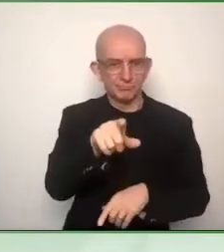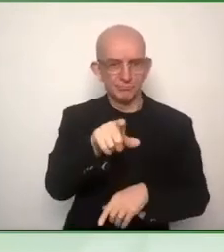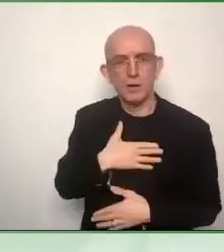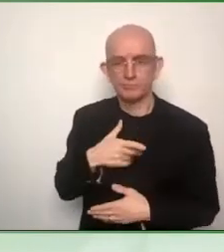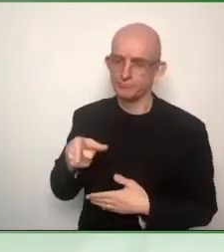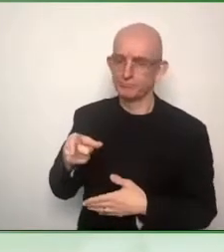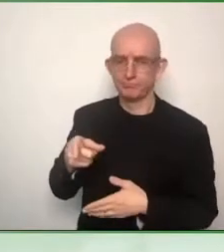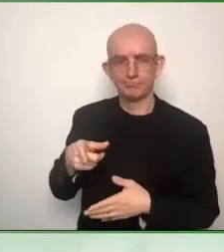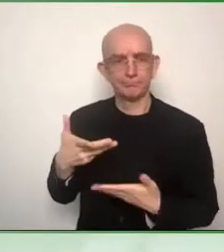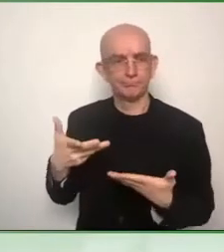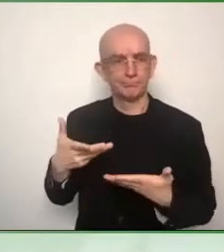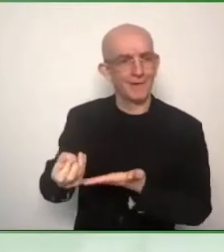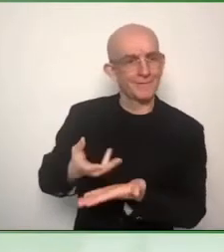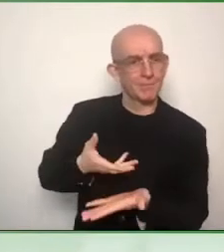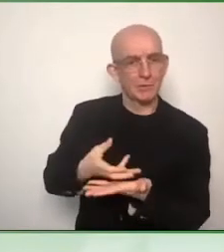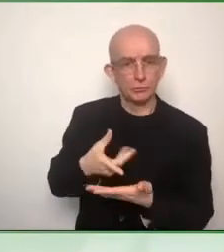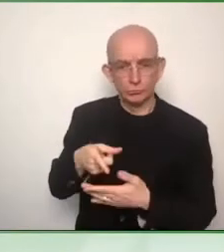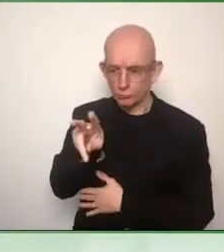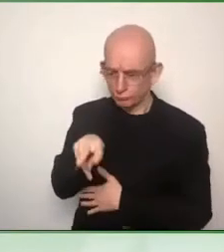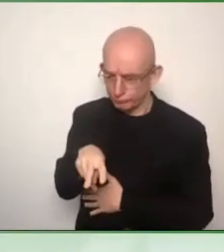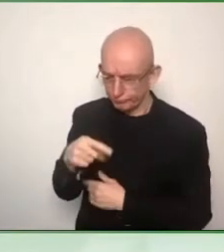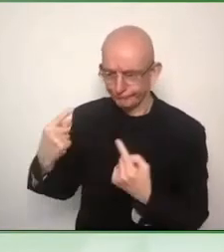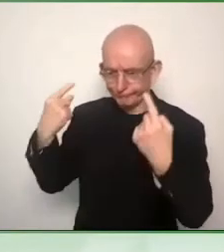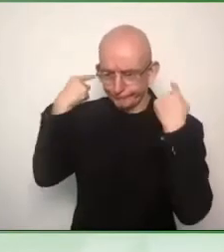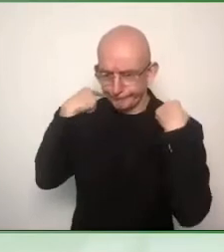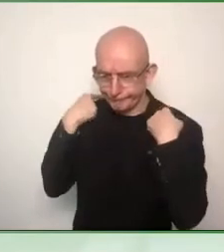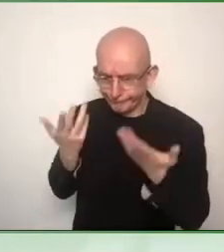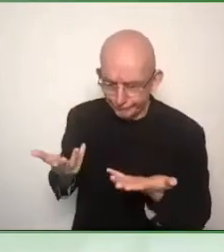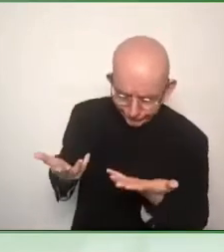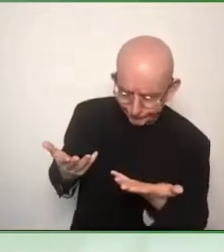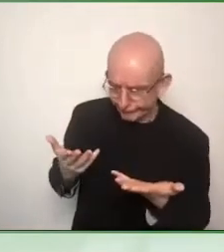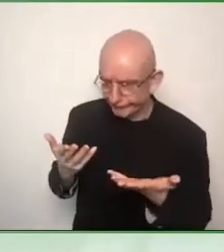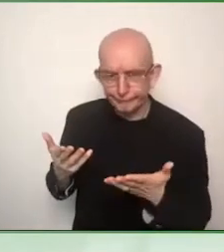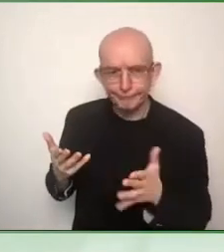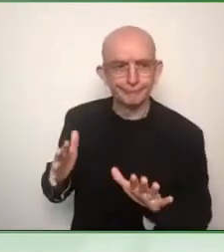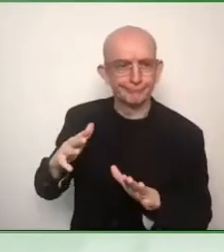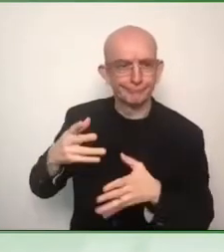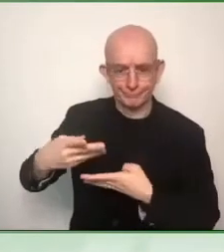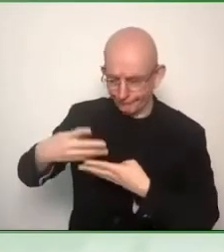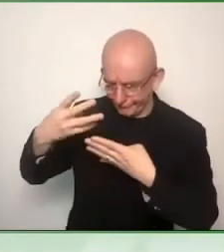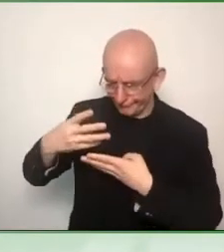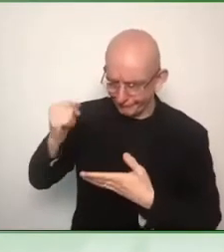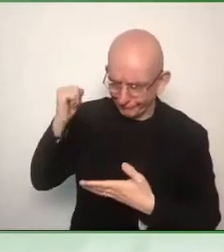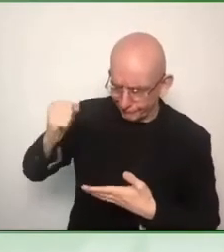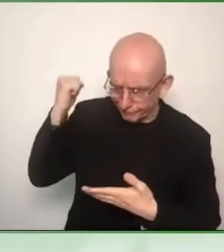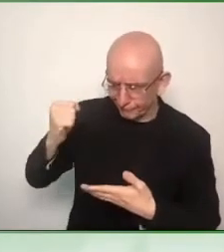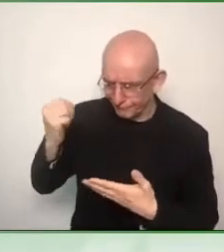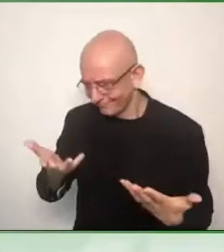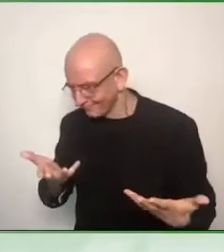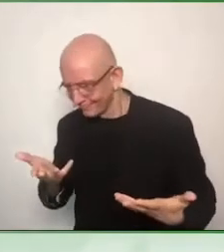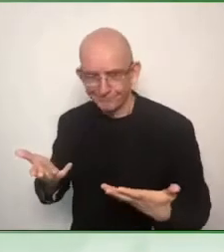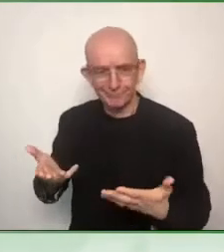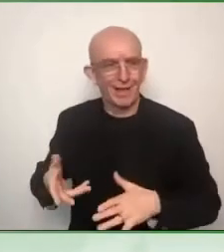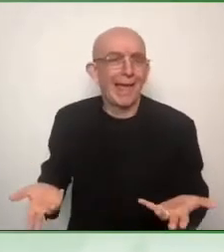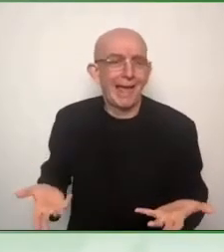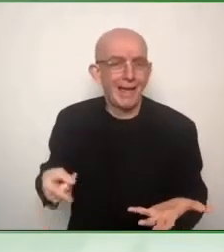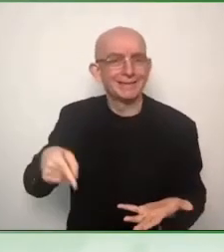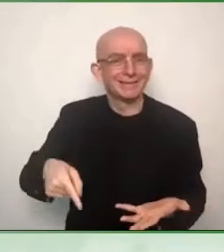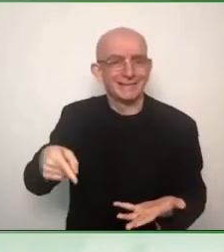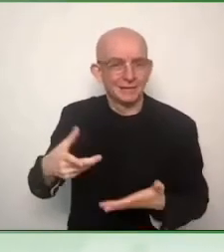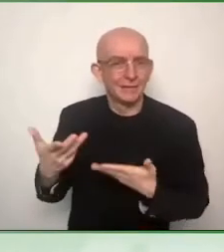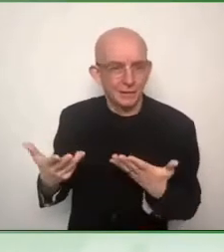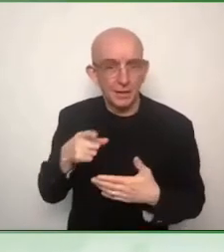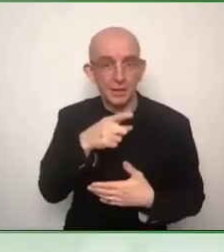hope that these examples clarifies how the Accessibility Act